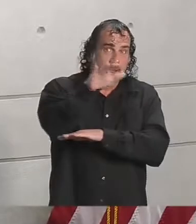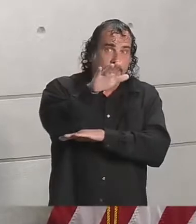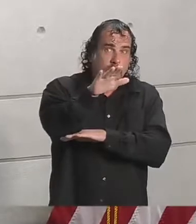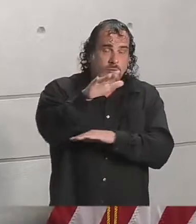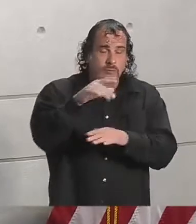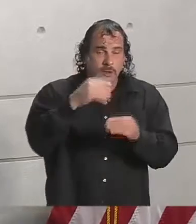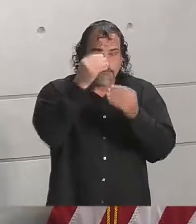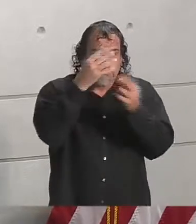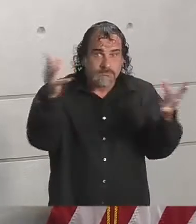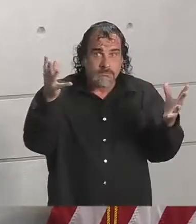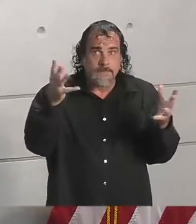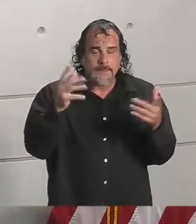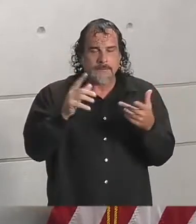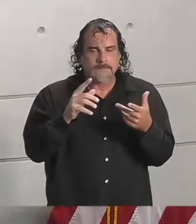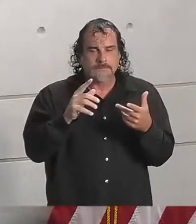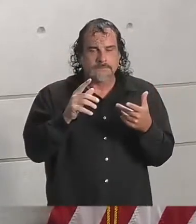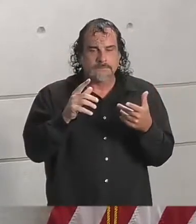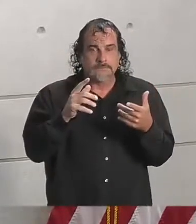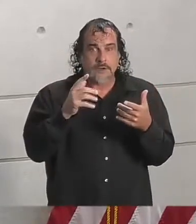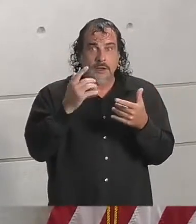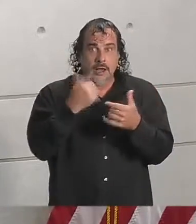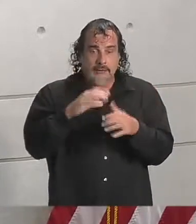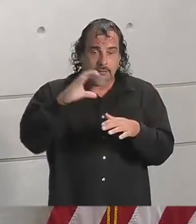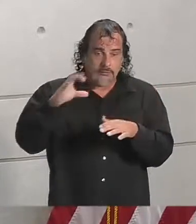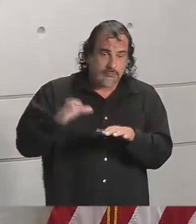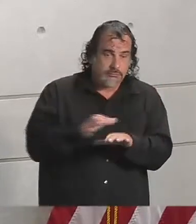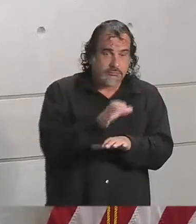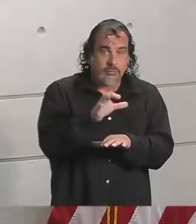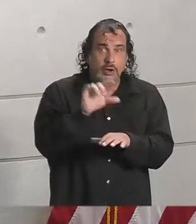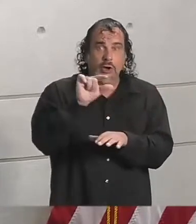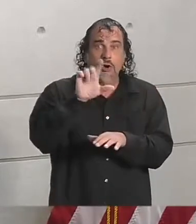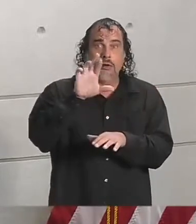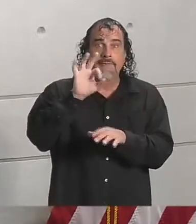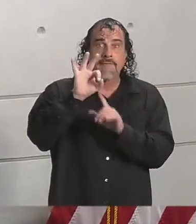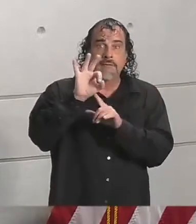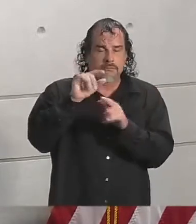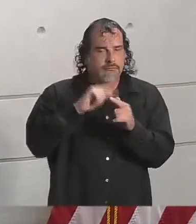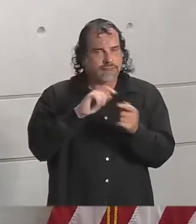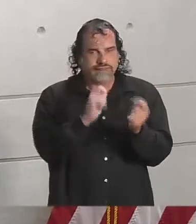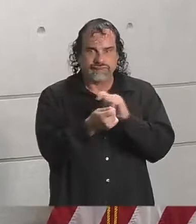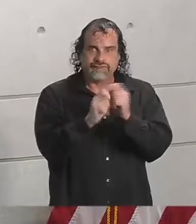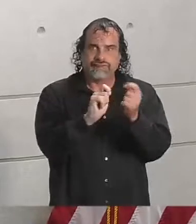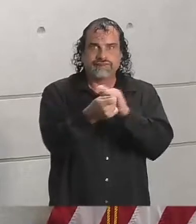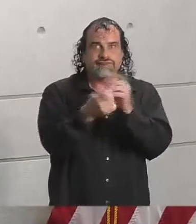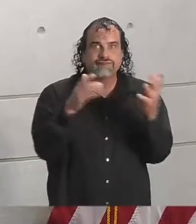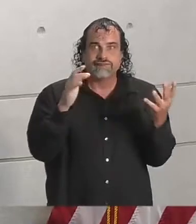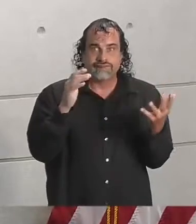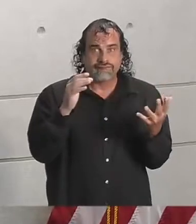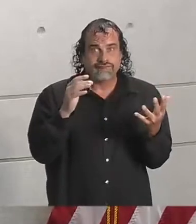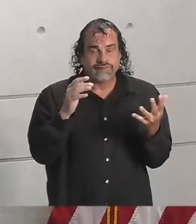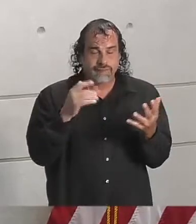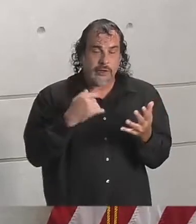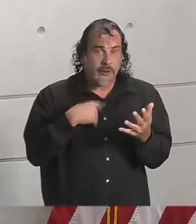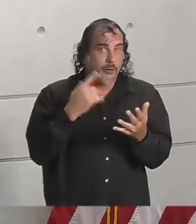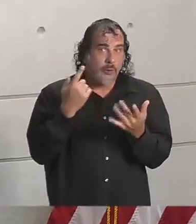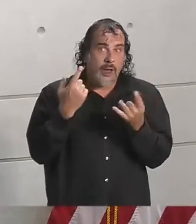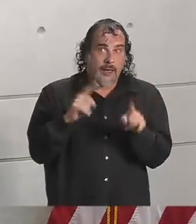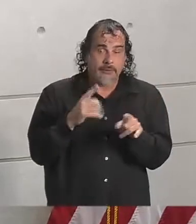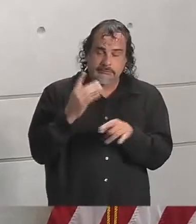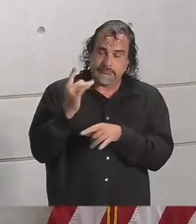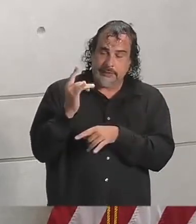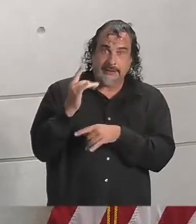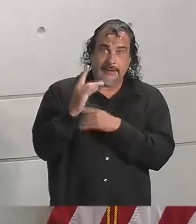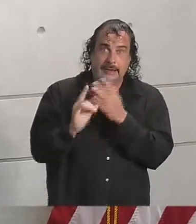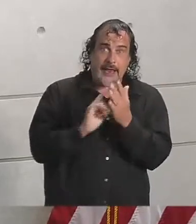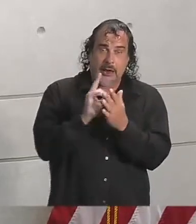briefing is that once this storm got into the gulf, a lot could change and as is often the case over the last 18 hours, a